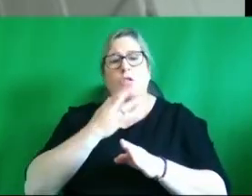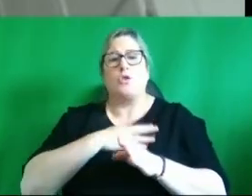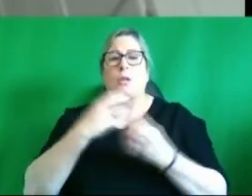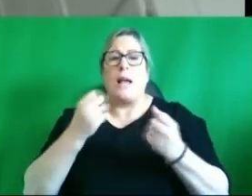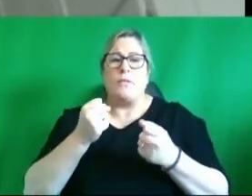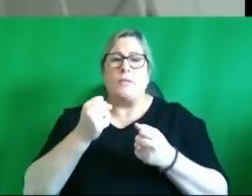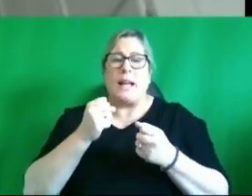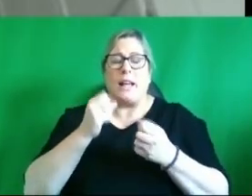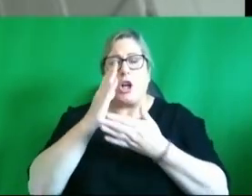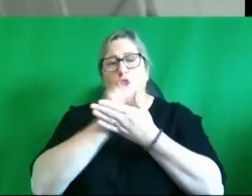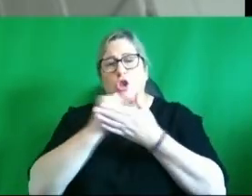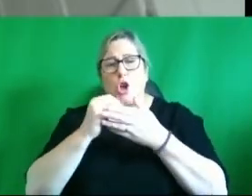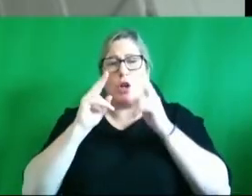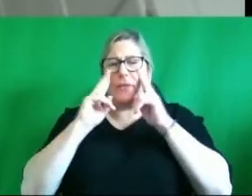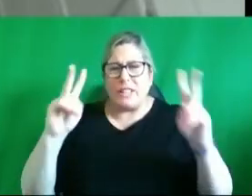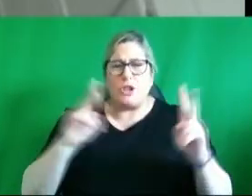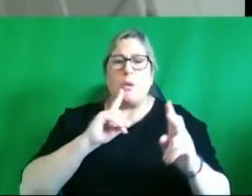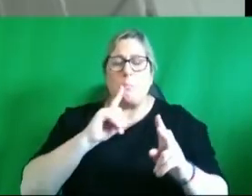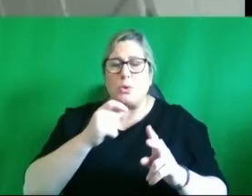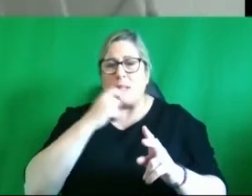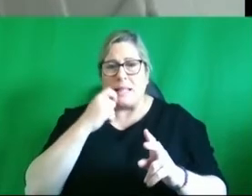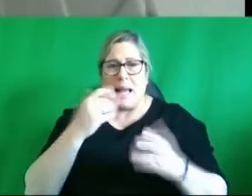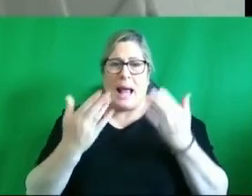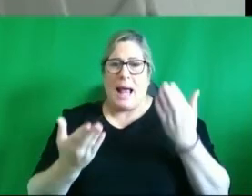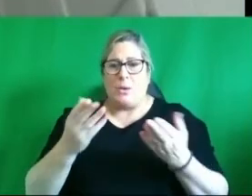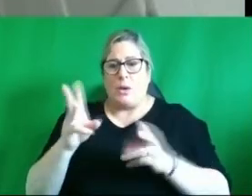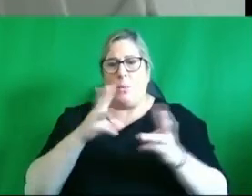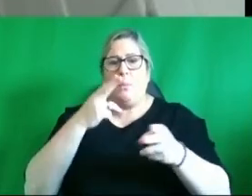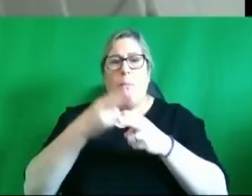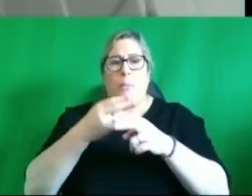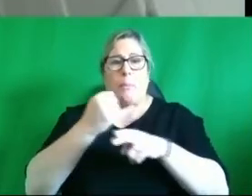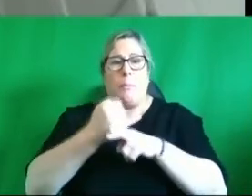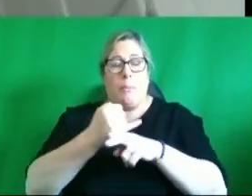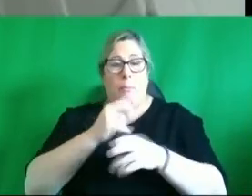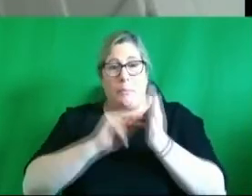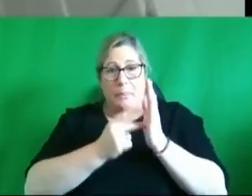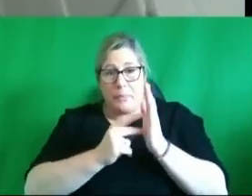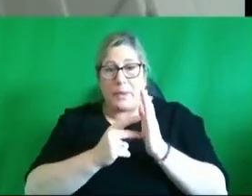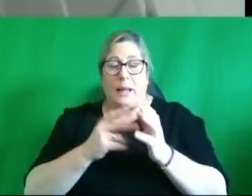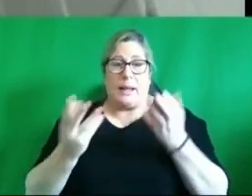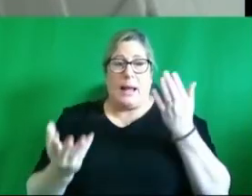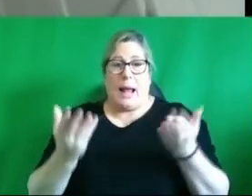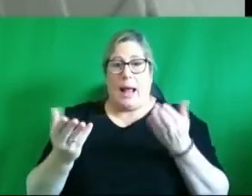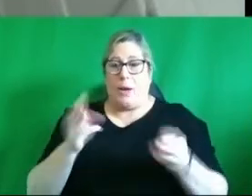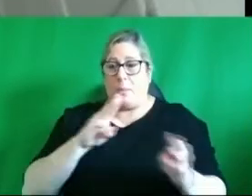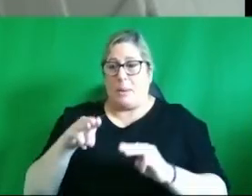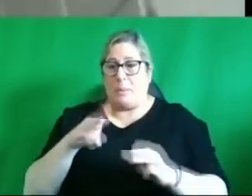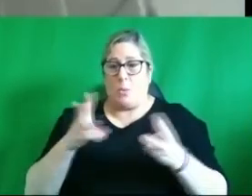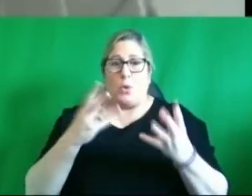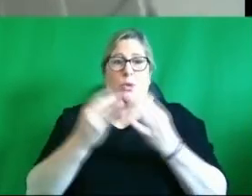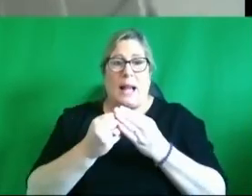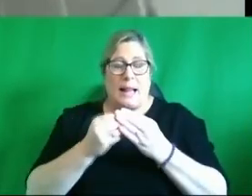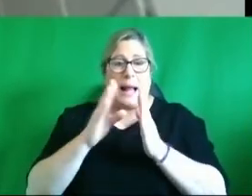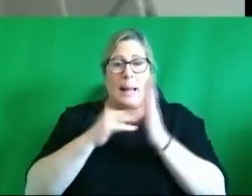shared vision and but then to say well how does that work out in a strategy that will bring people together and a business plan that will stand up